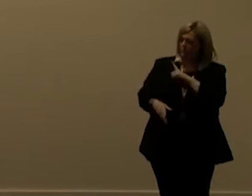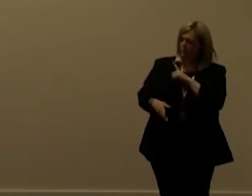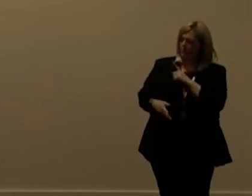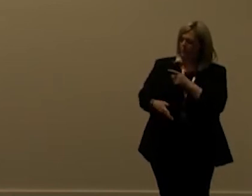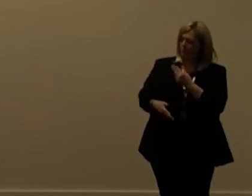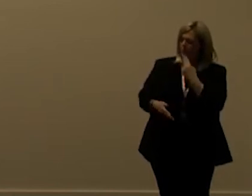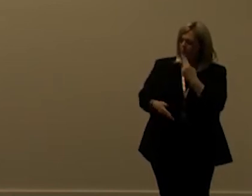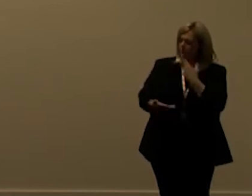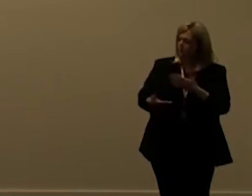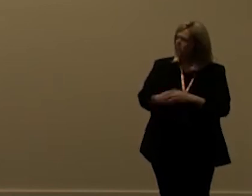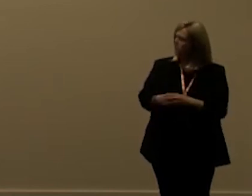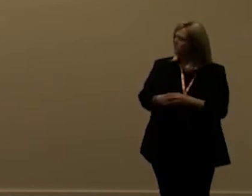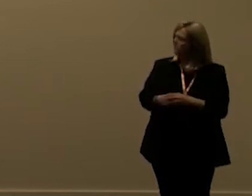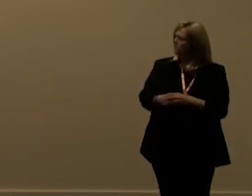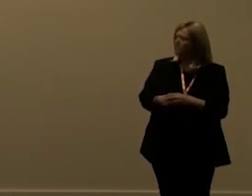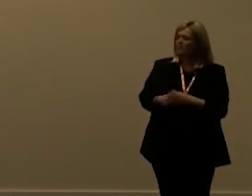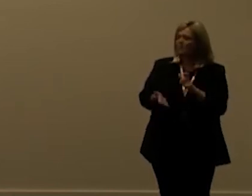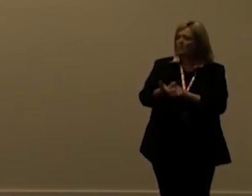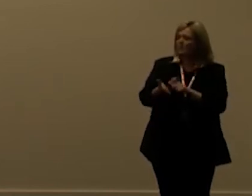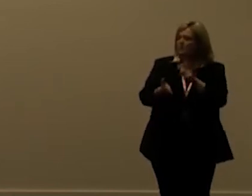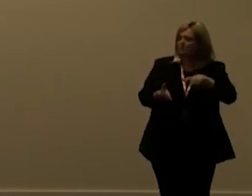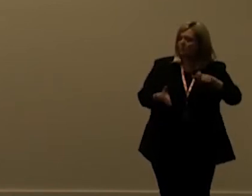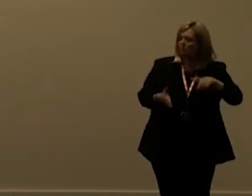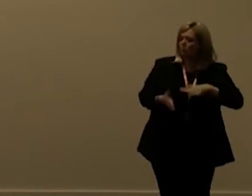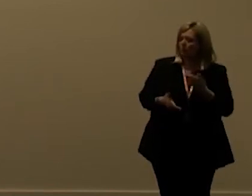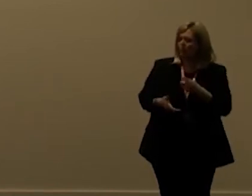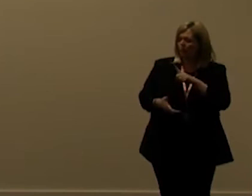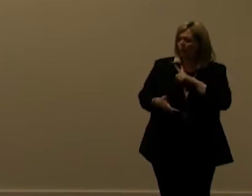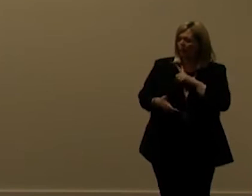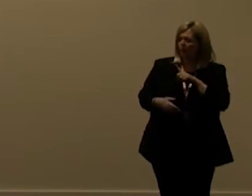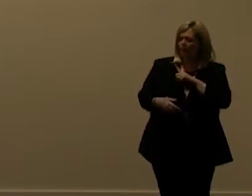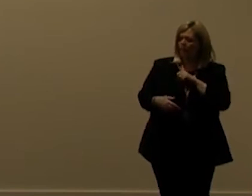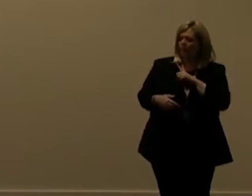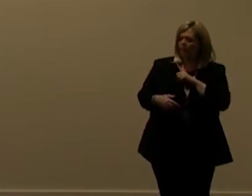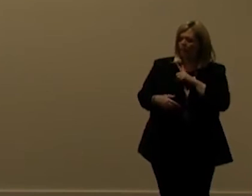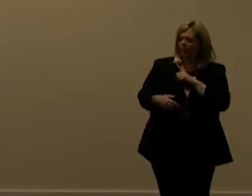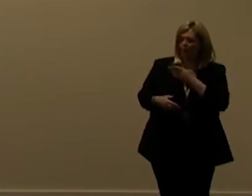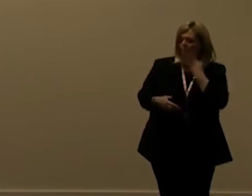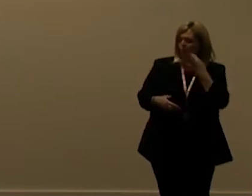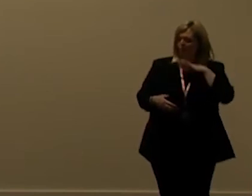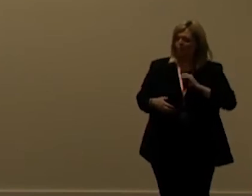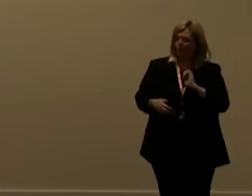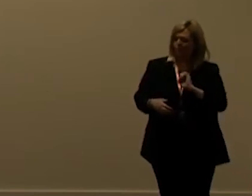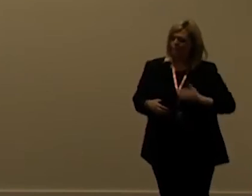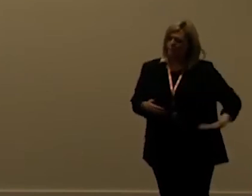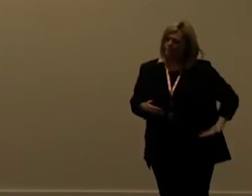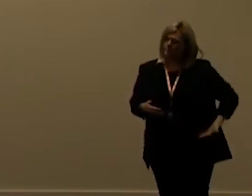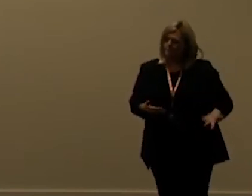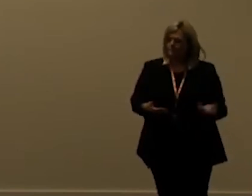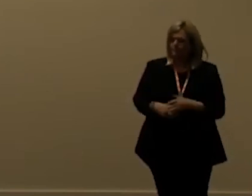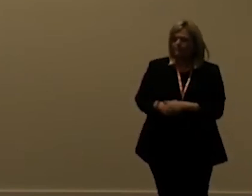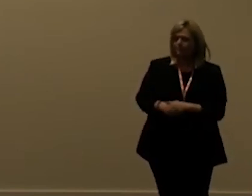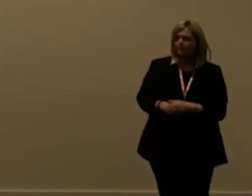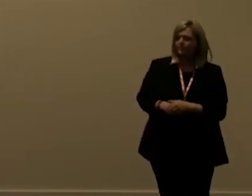and the microsoft sales people they don't really like it because it hurts their business of course um